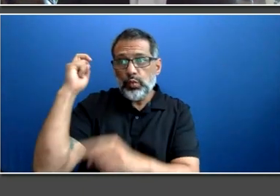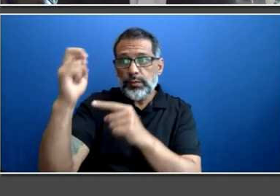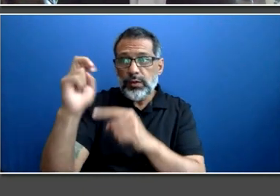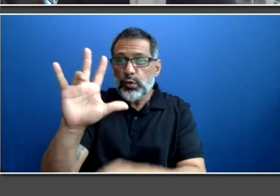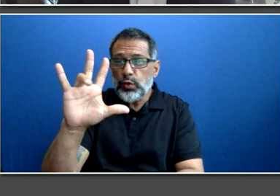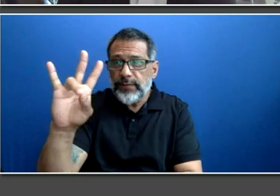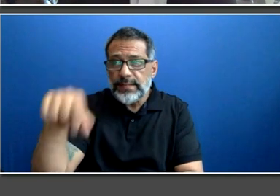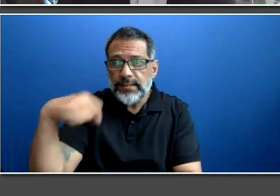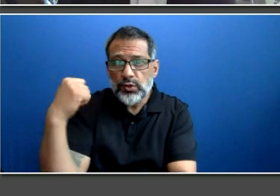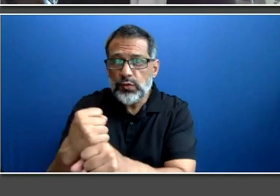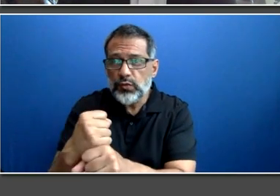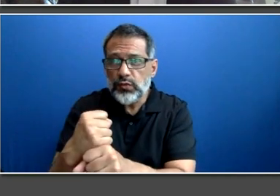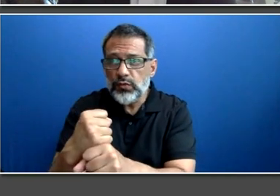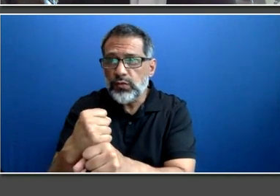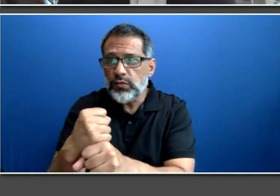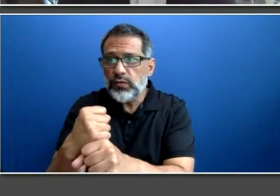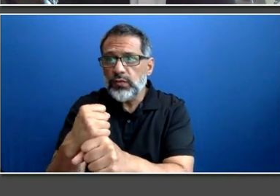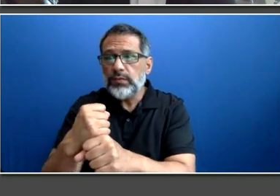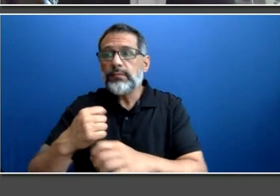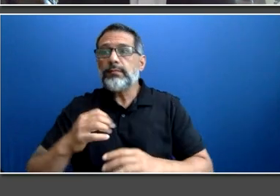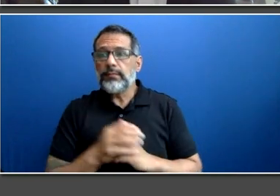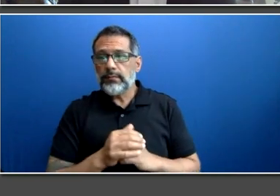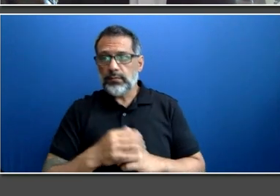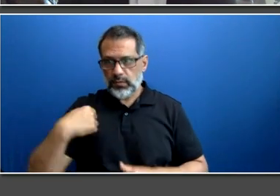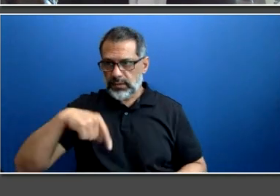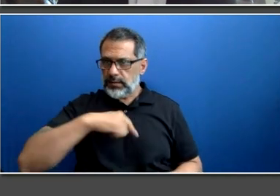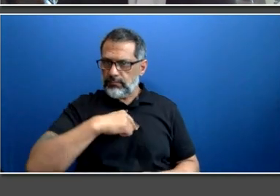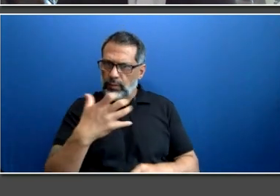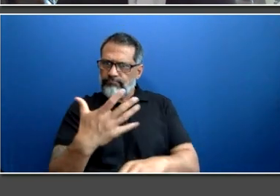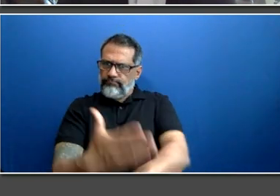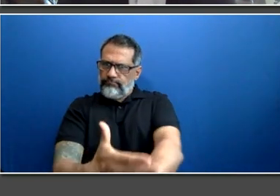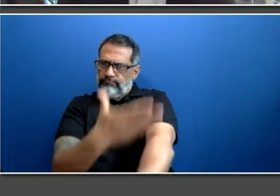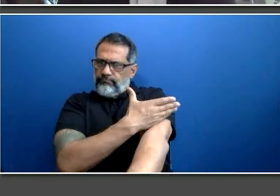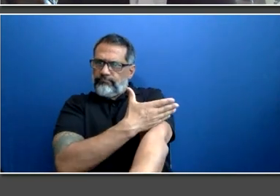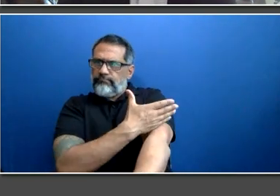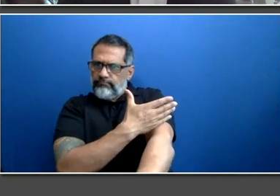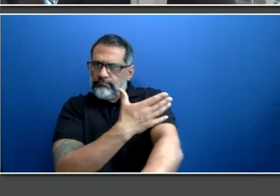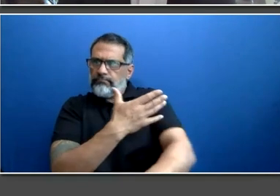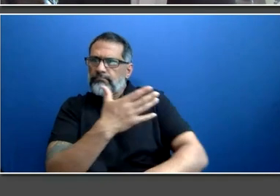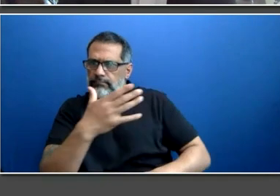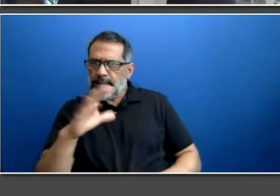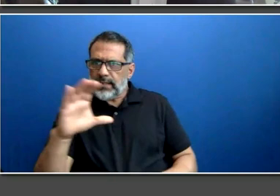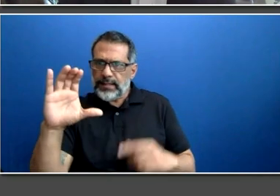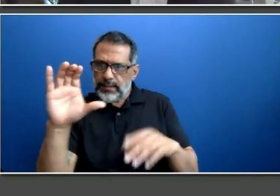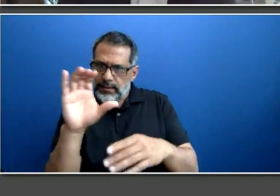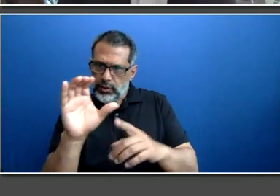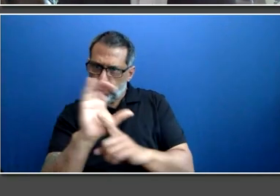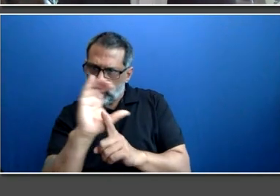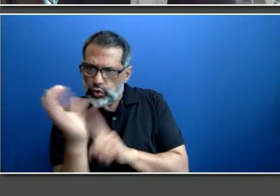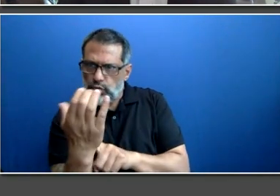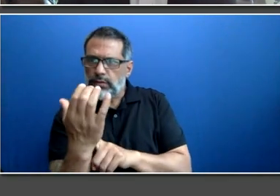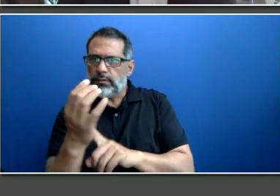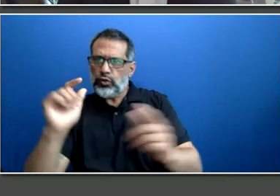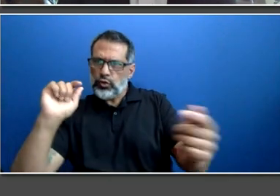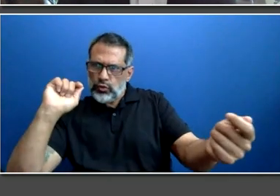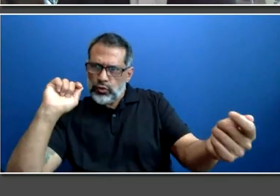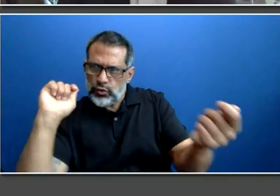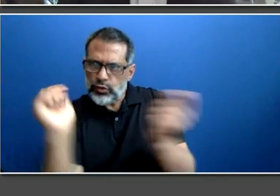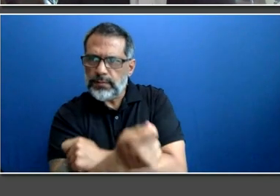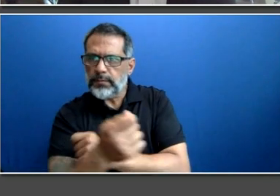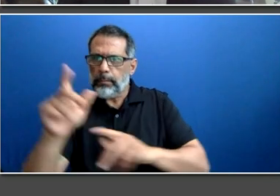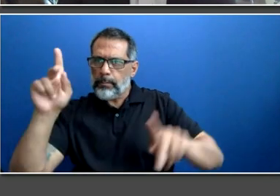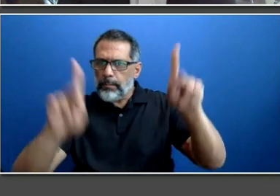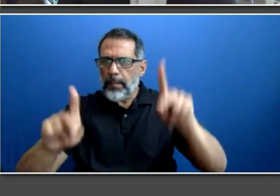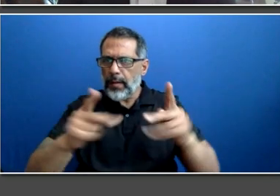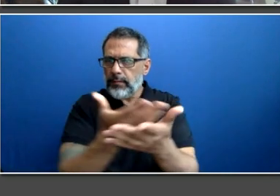state of good repair into transforming our culture and our people. This means that we're working to build a workforce